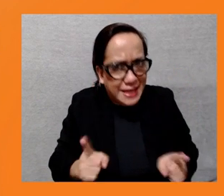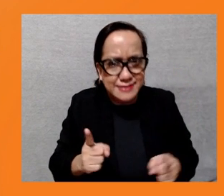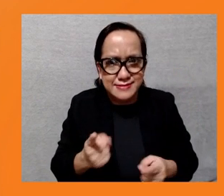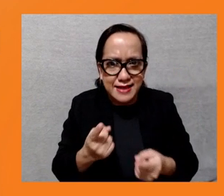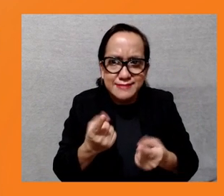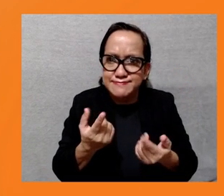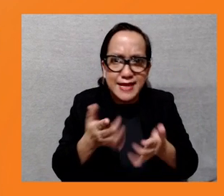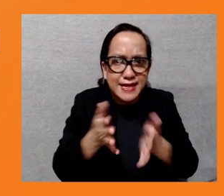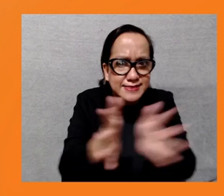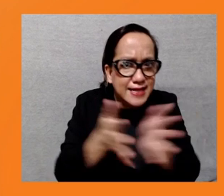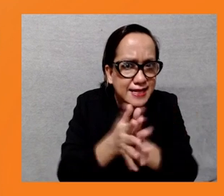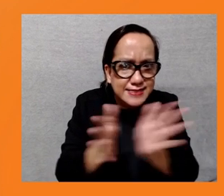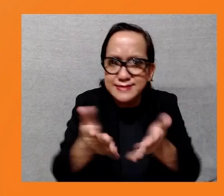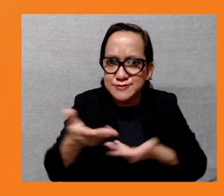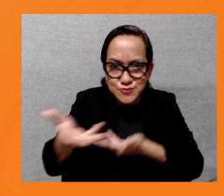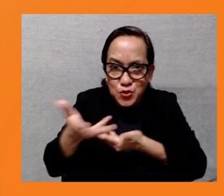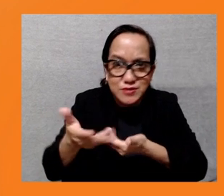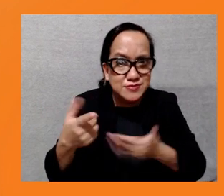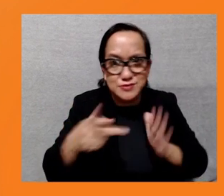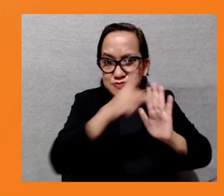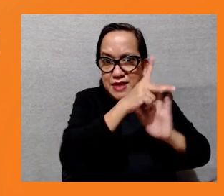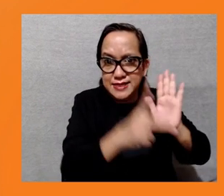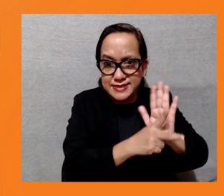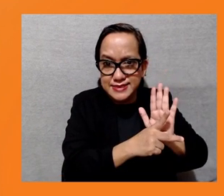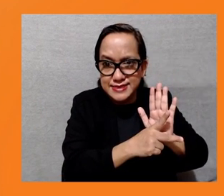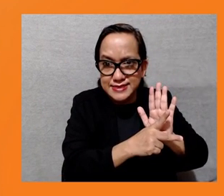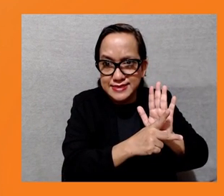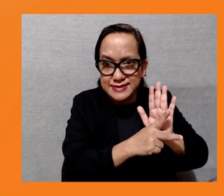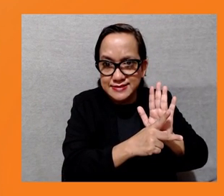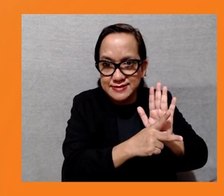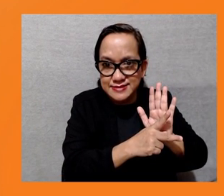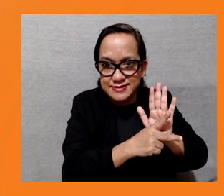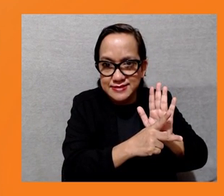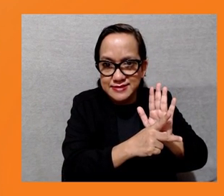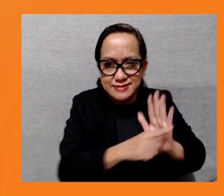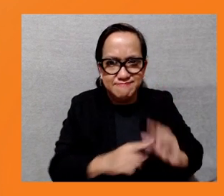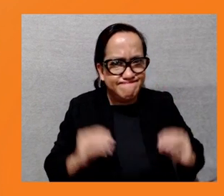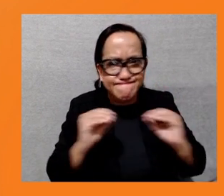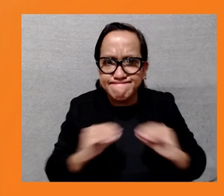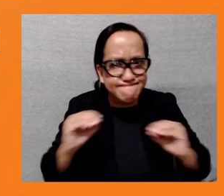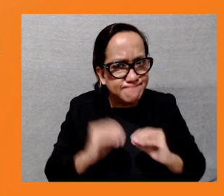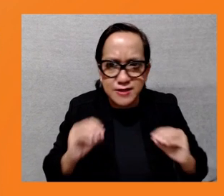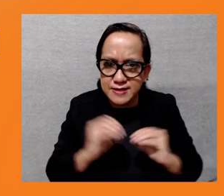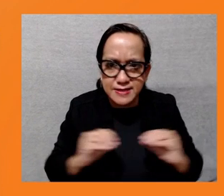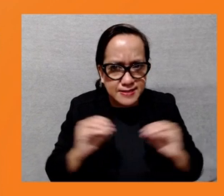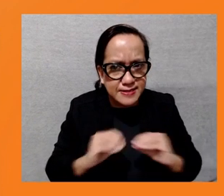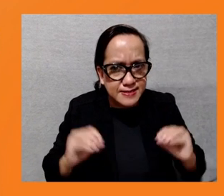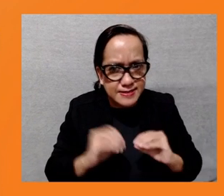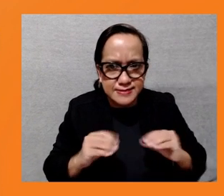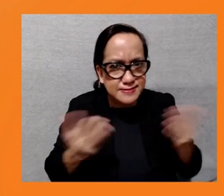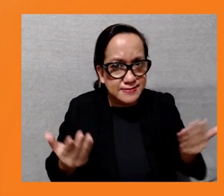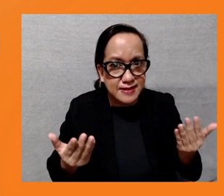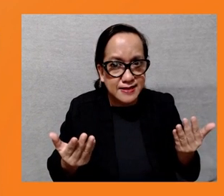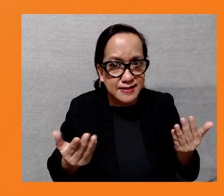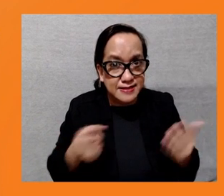other stakeholders, but it is not happening with the community people. And the affected communities has